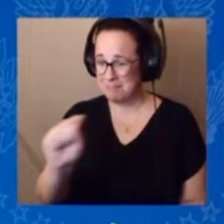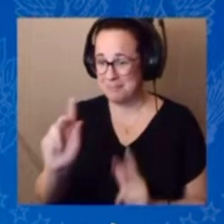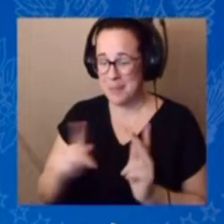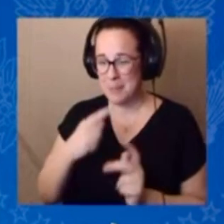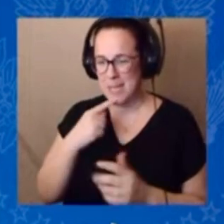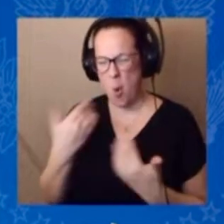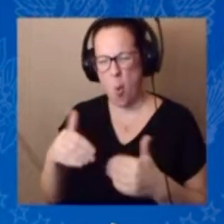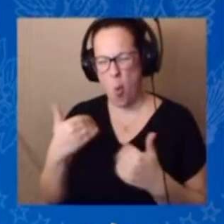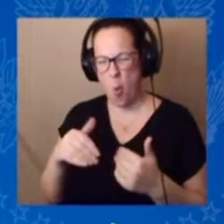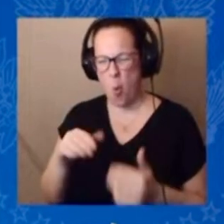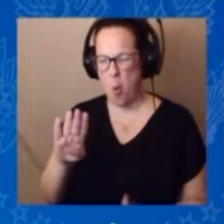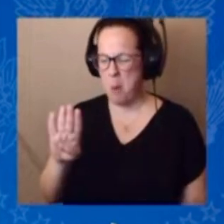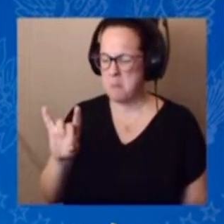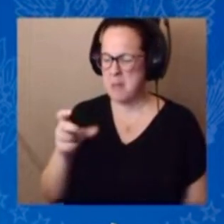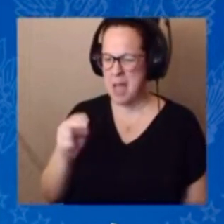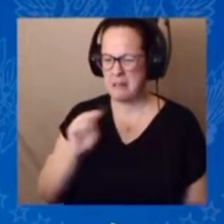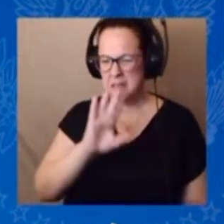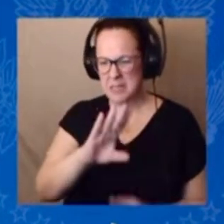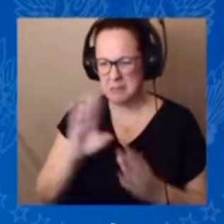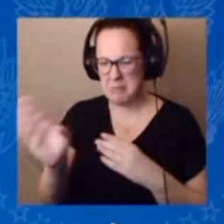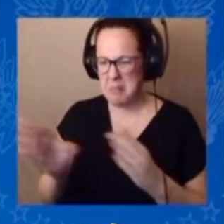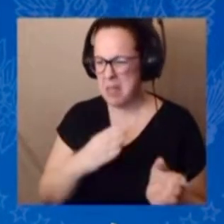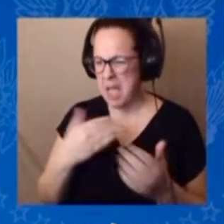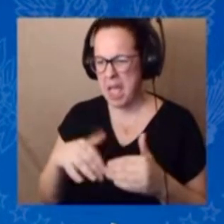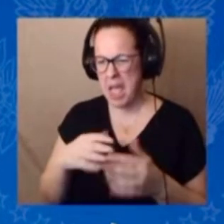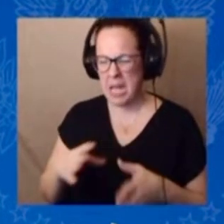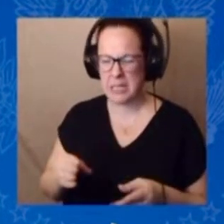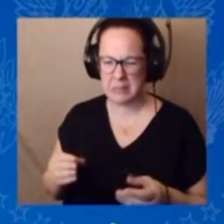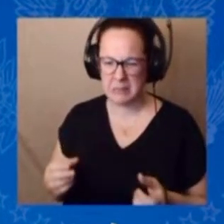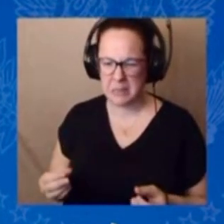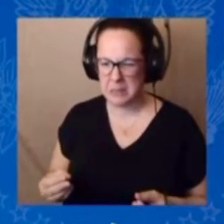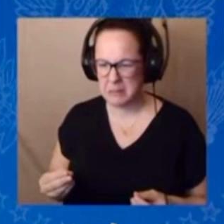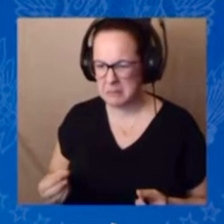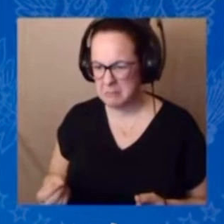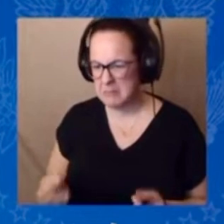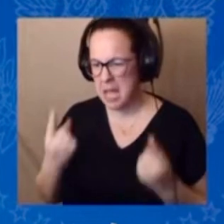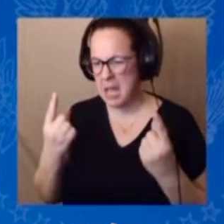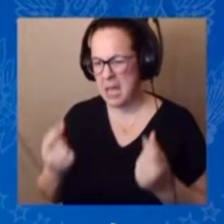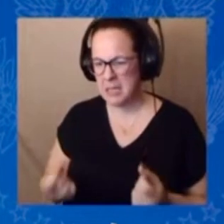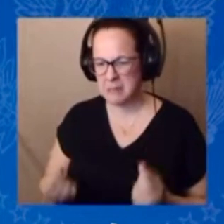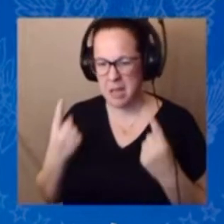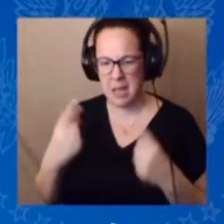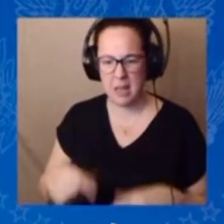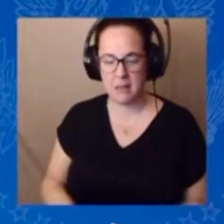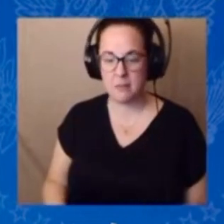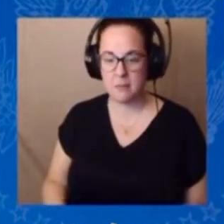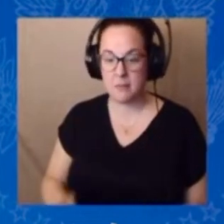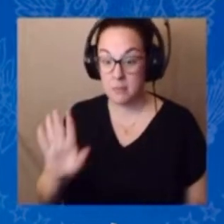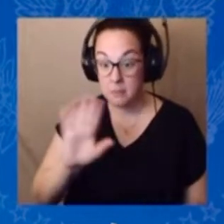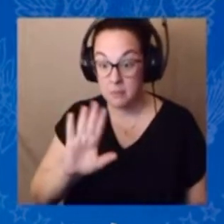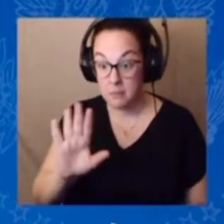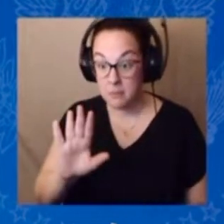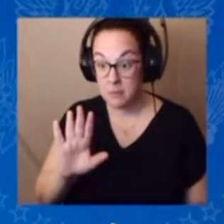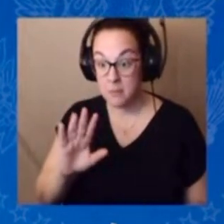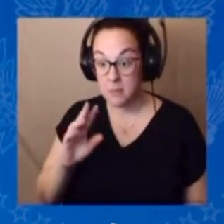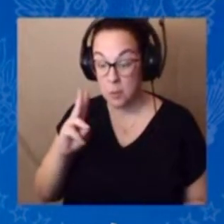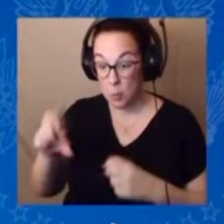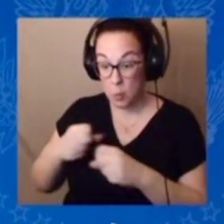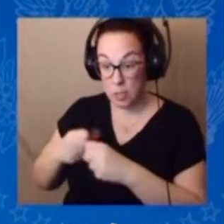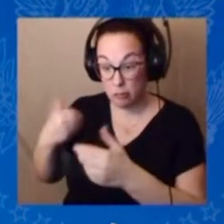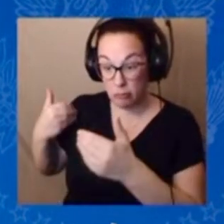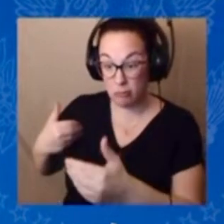I cut the deficit over two years by $1,700